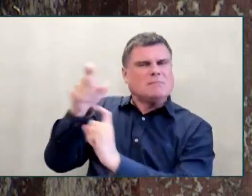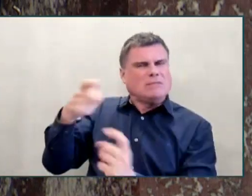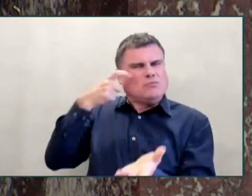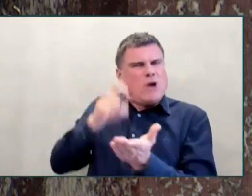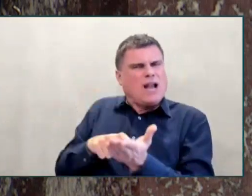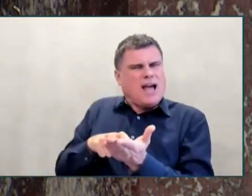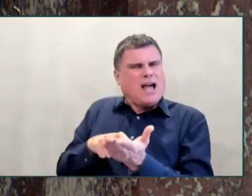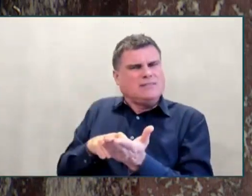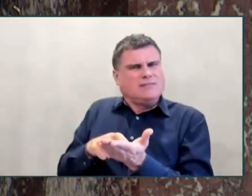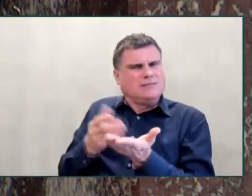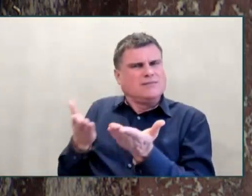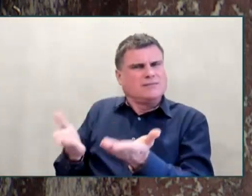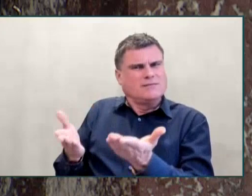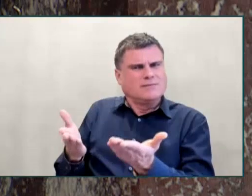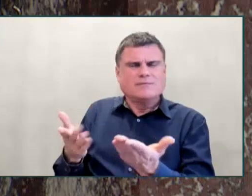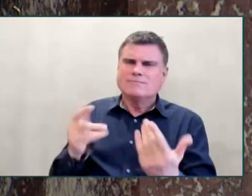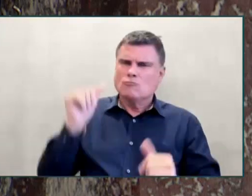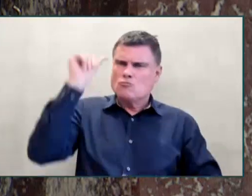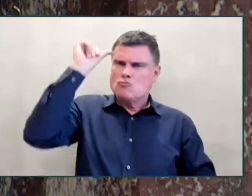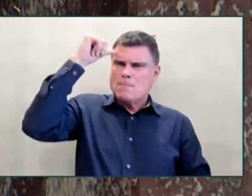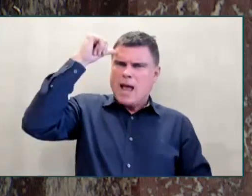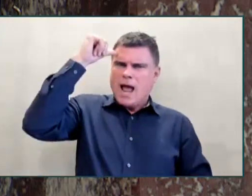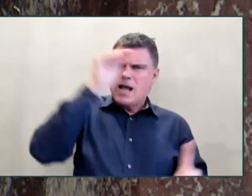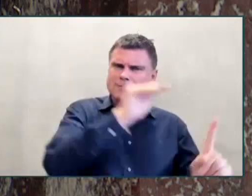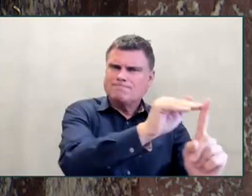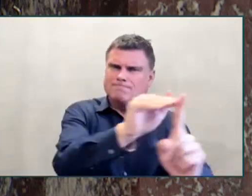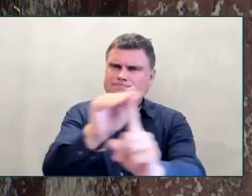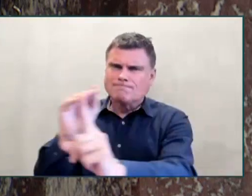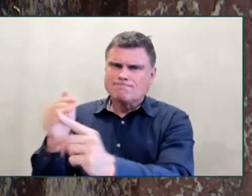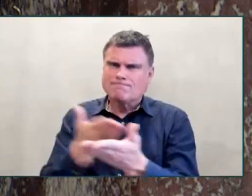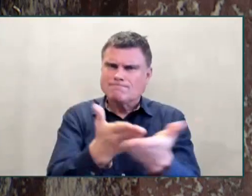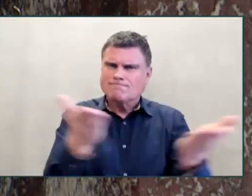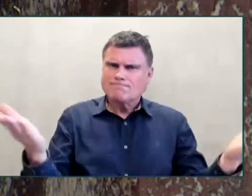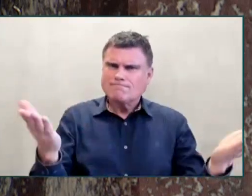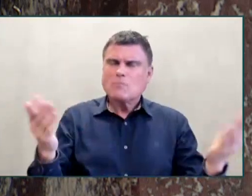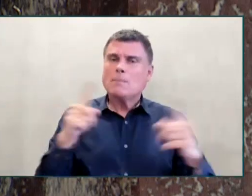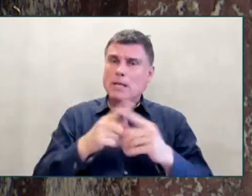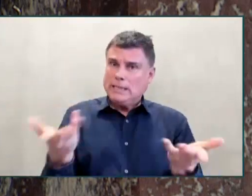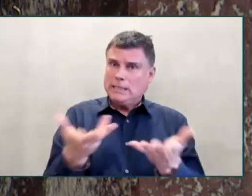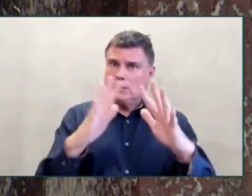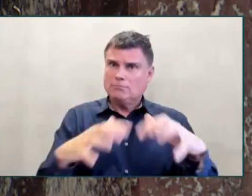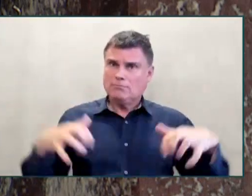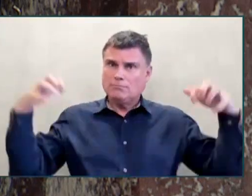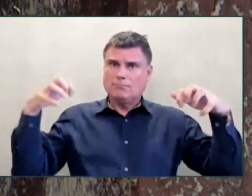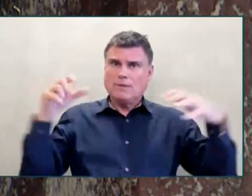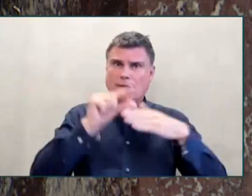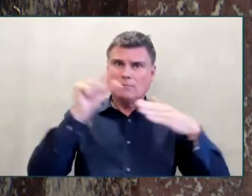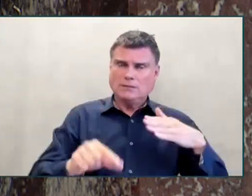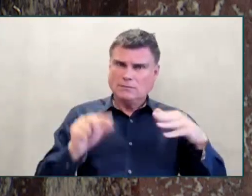steps that we need to take must be more than that.